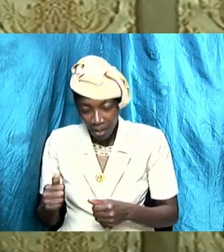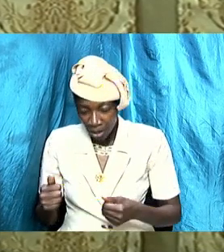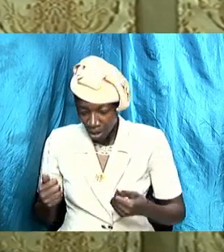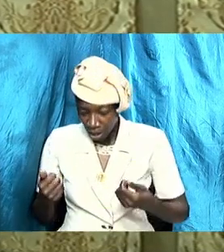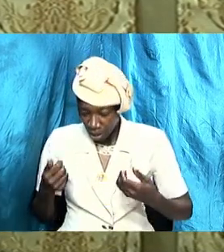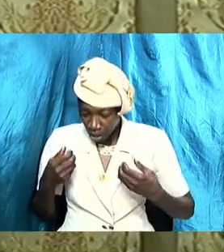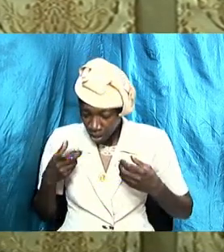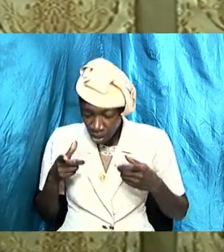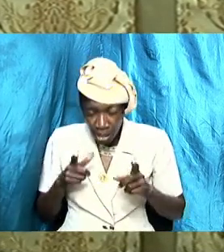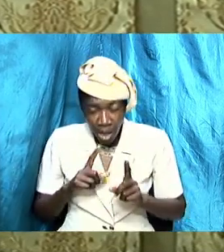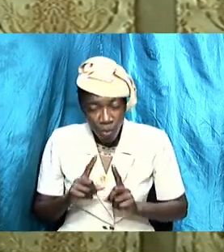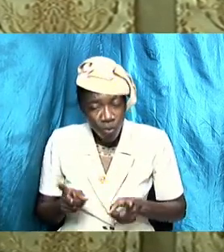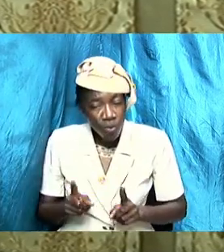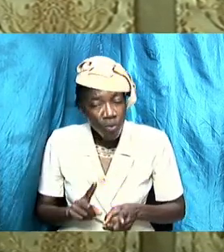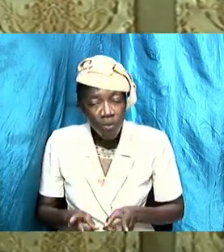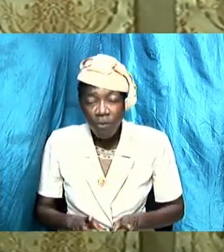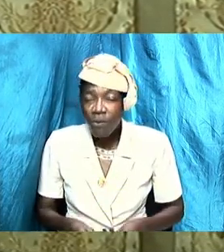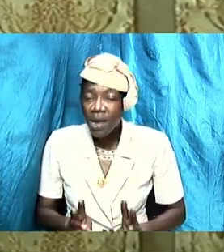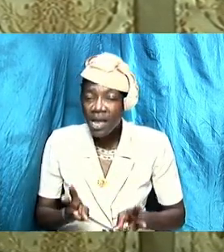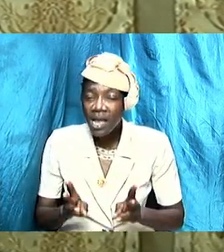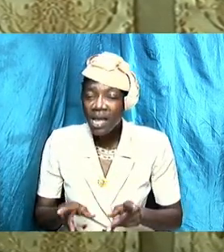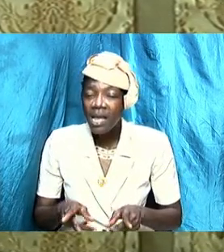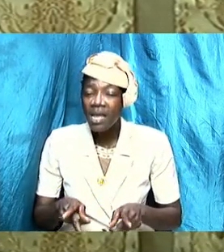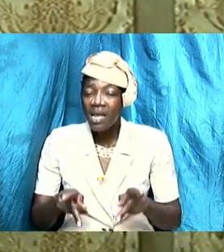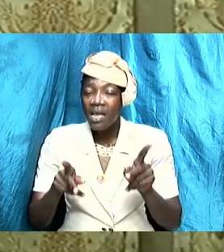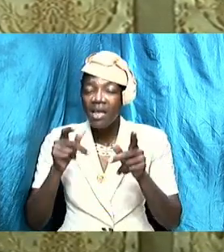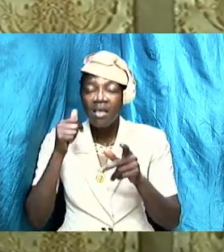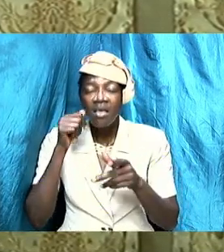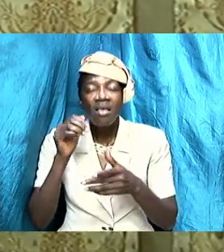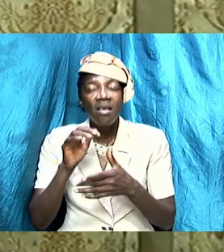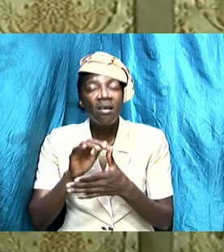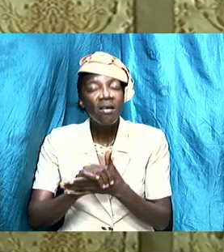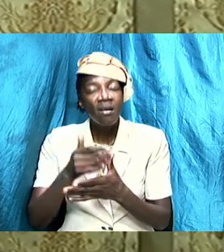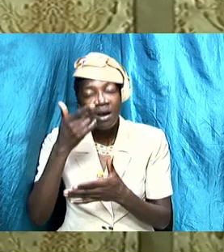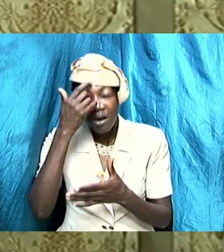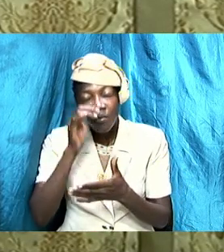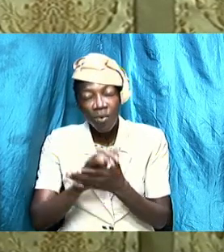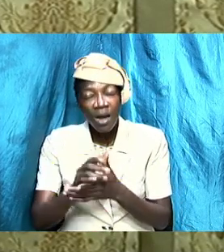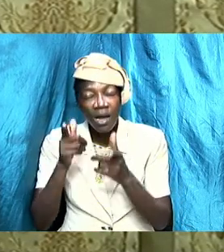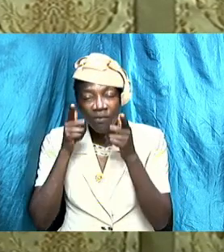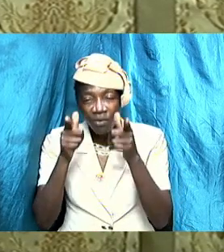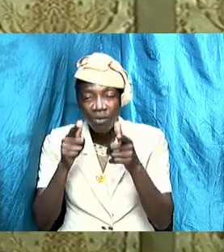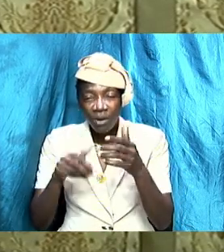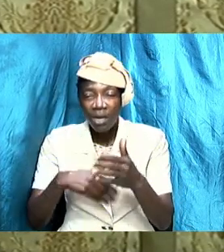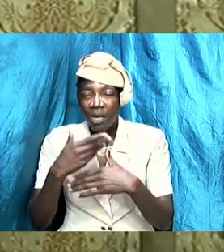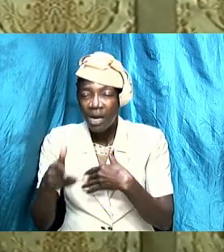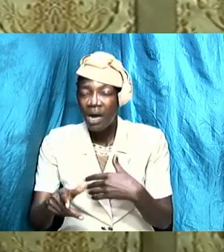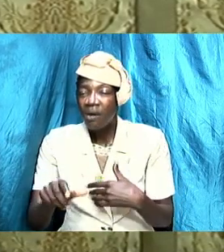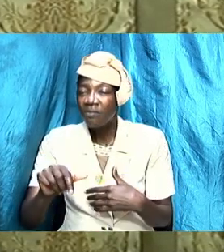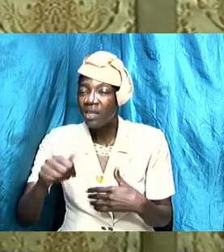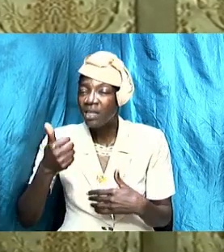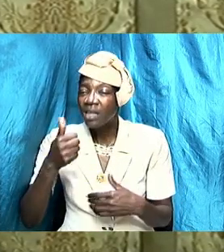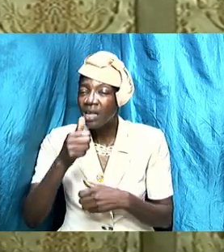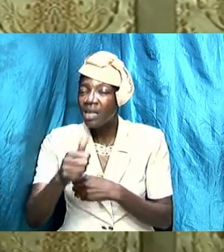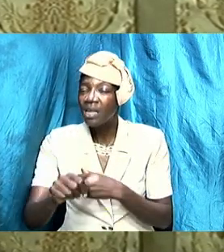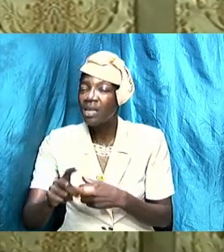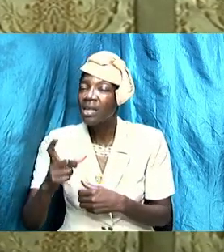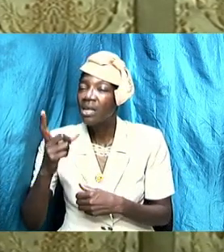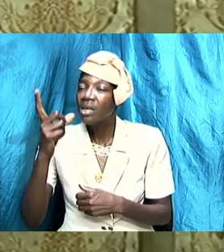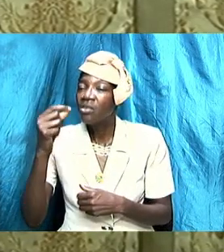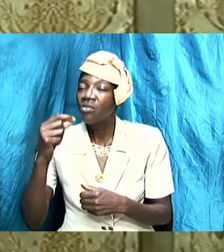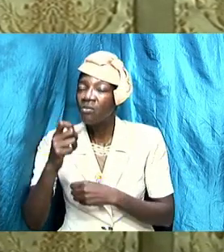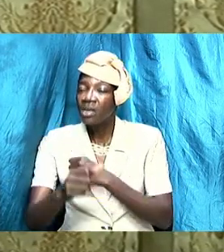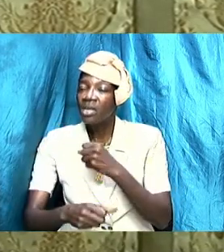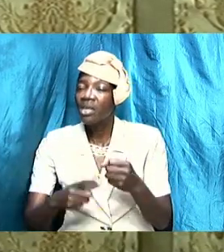of your spouse after you have been married you see after 10 years and 20 years and